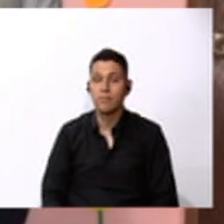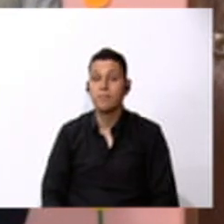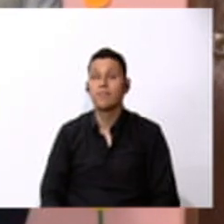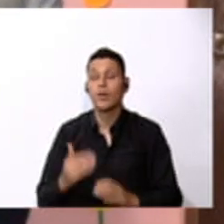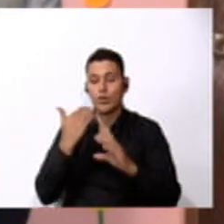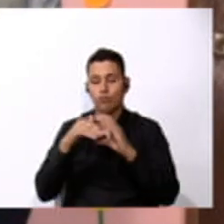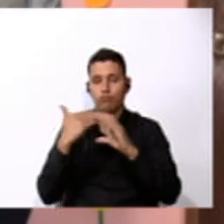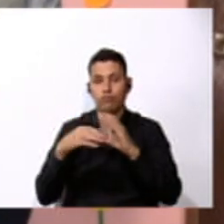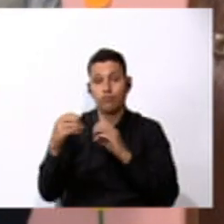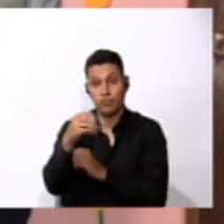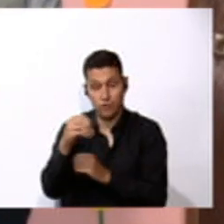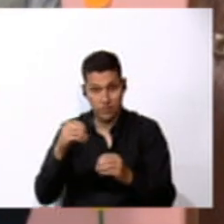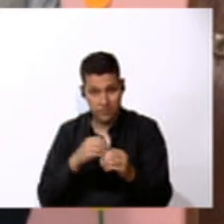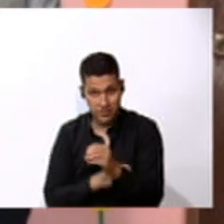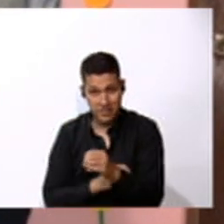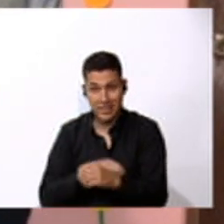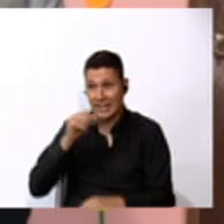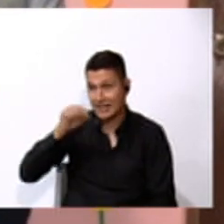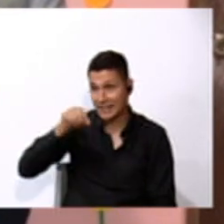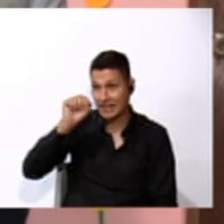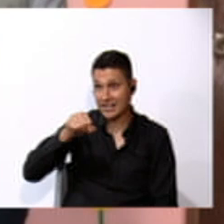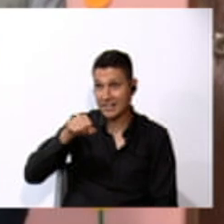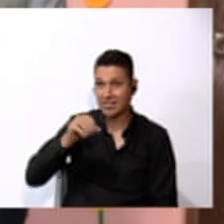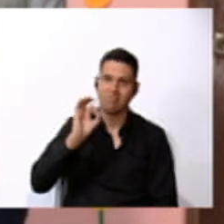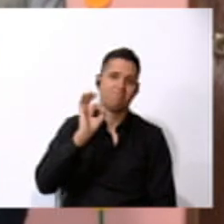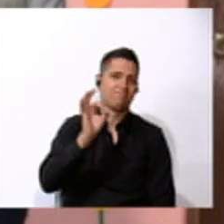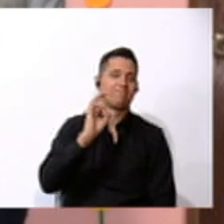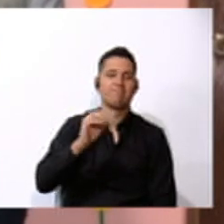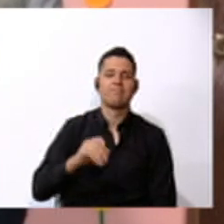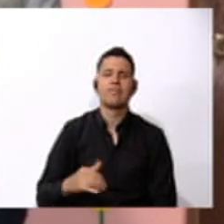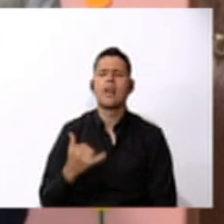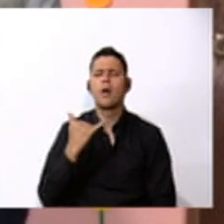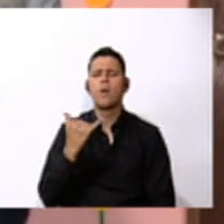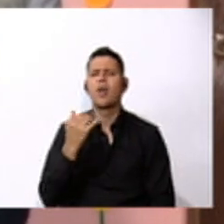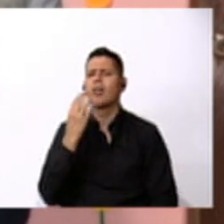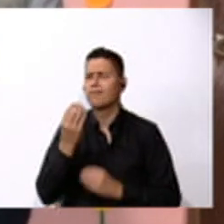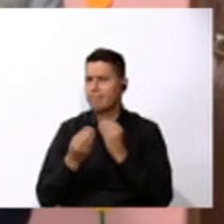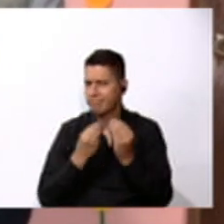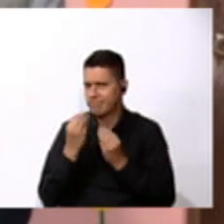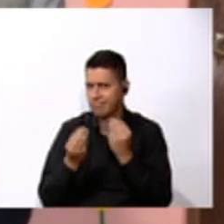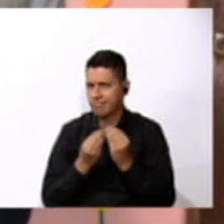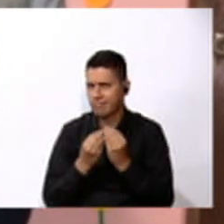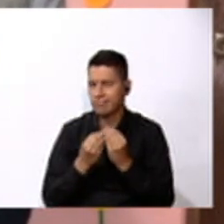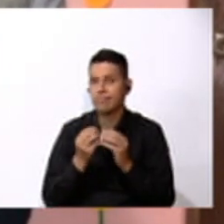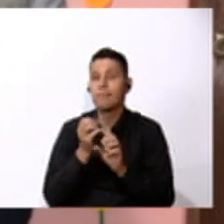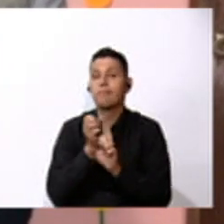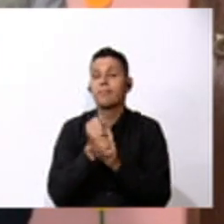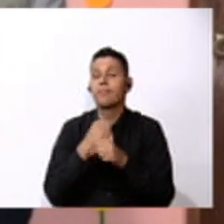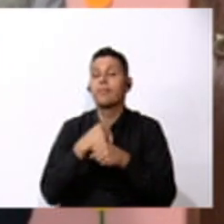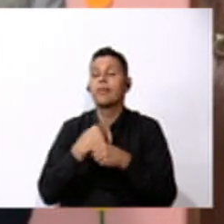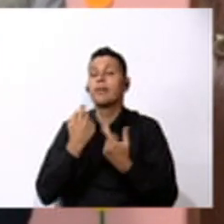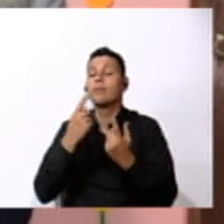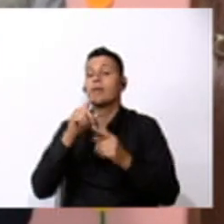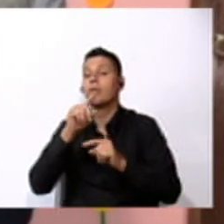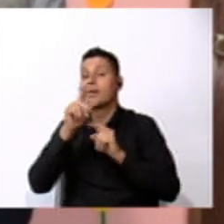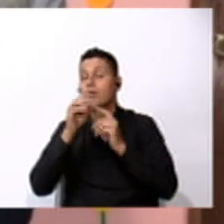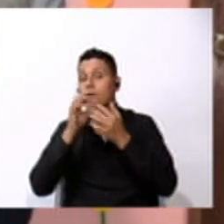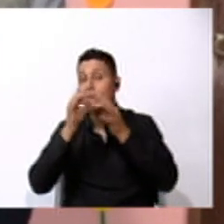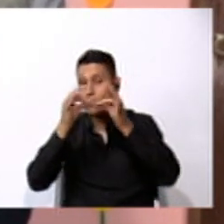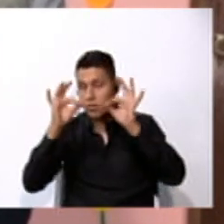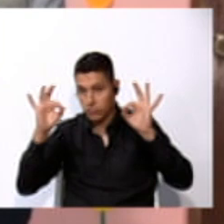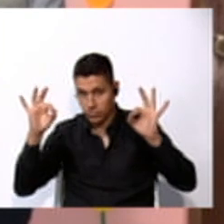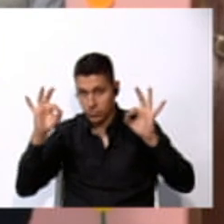Do Very good. Very Now we are going to make sentences. Vamos a hacer